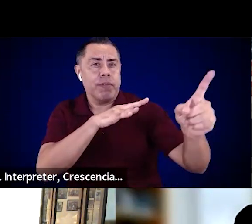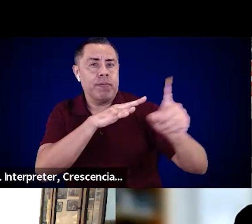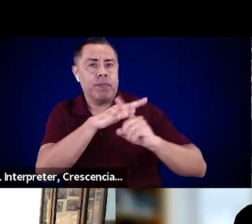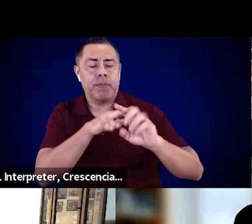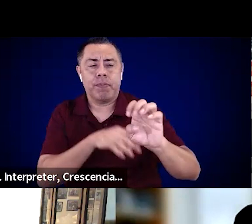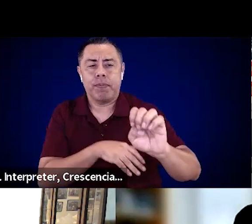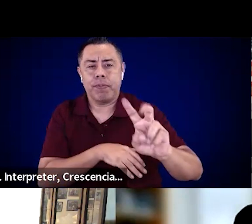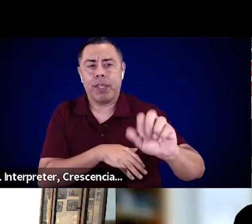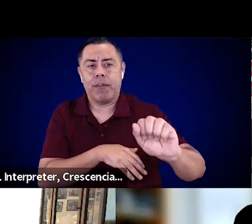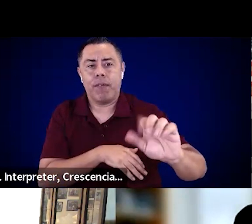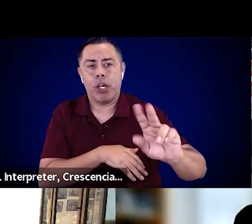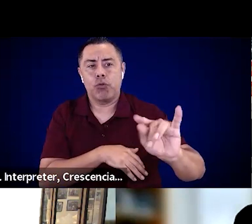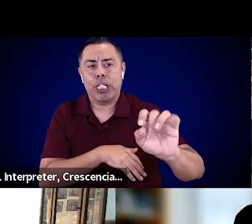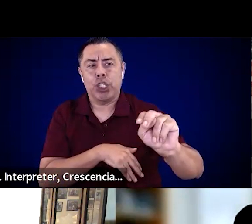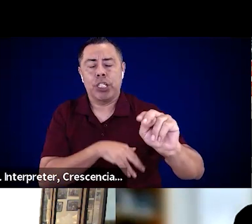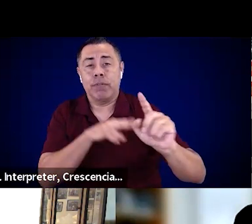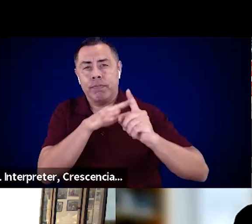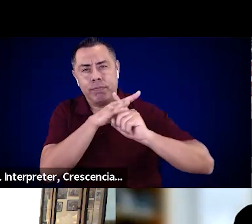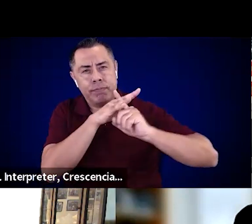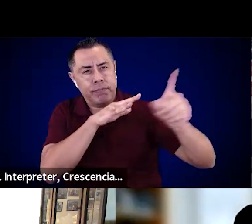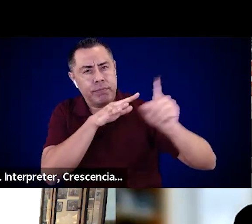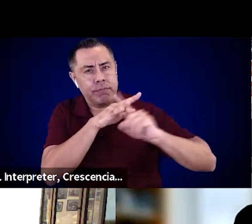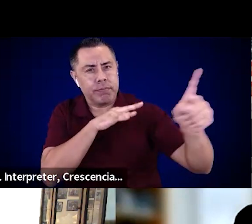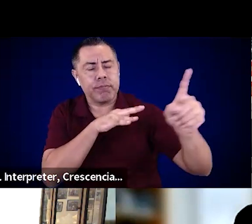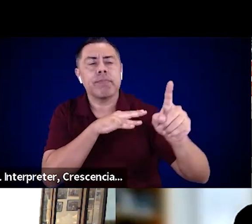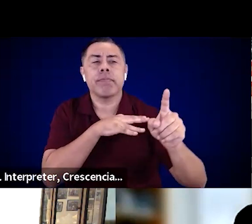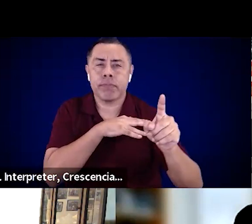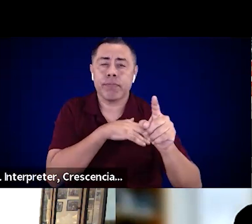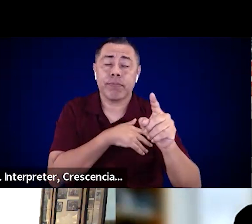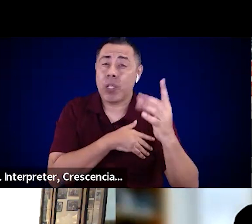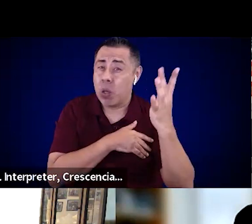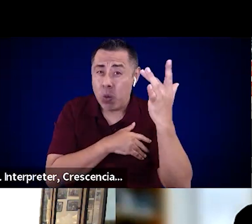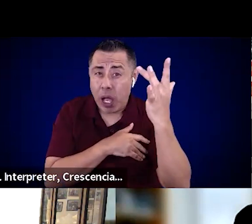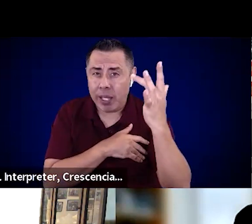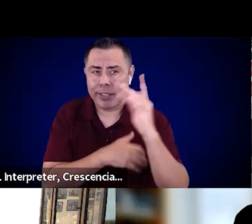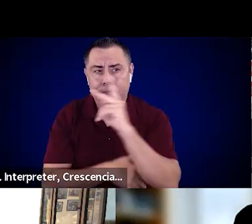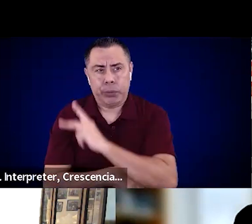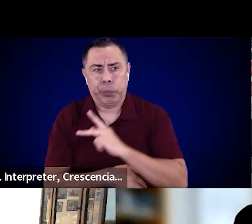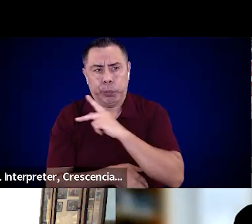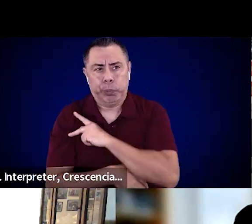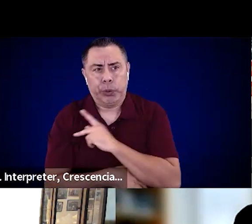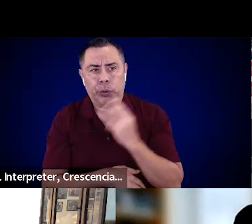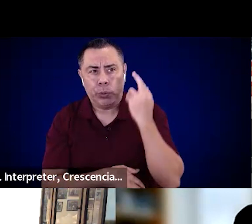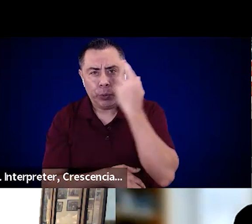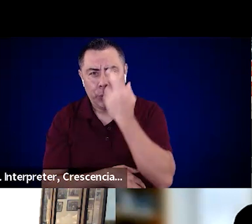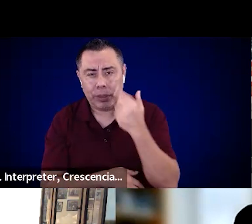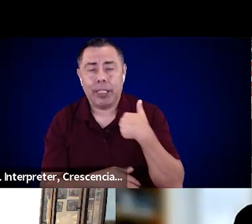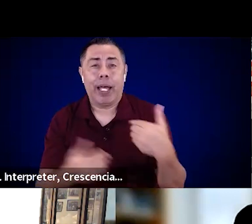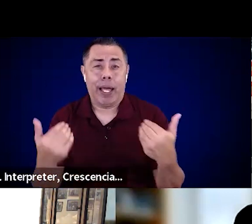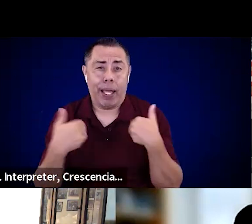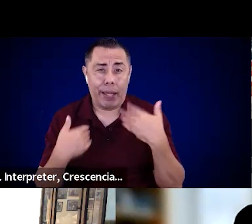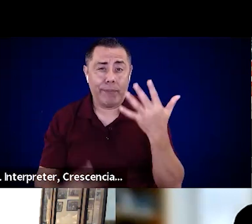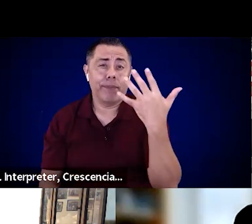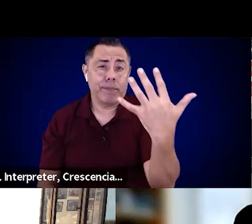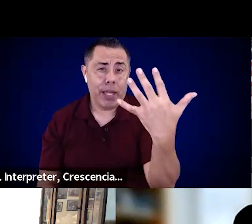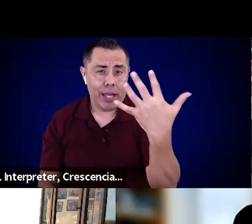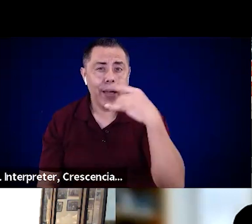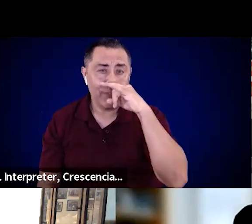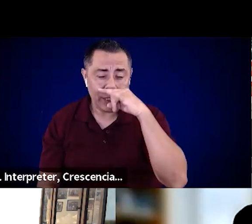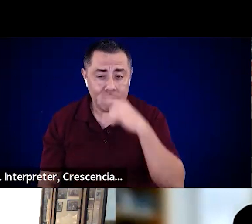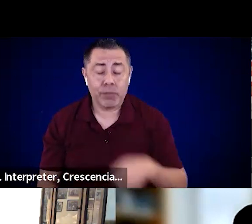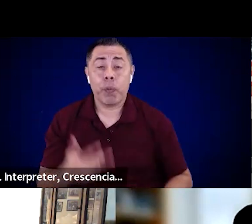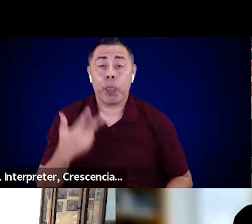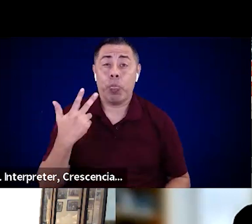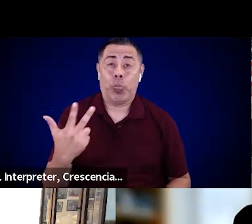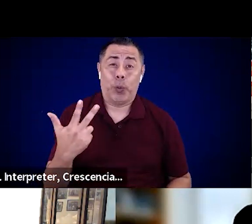personal. I have five children. Three of them live far away from me and they're obviously not going to be of any help